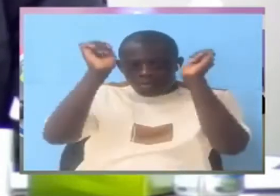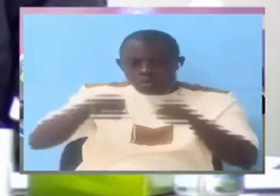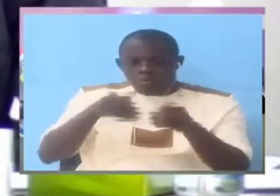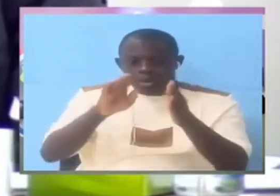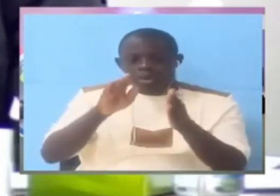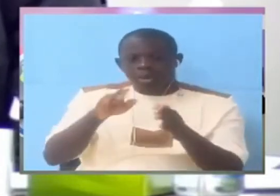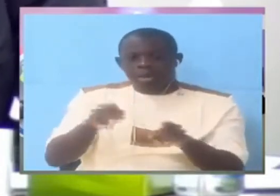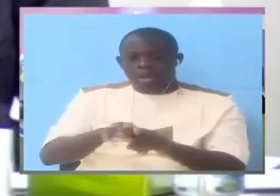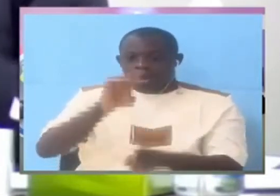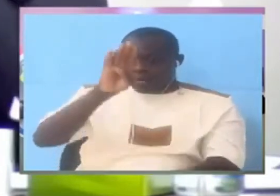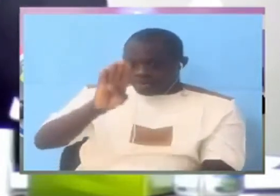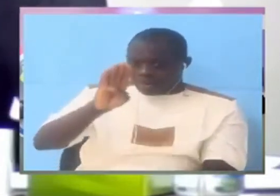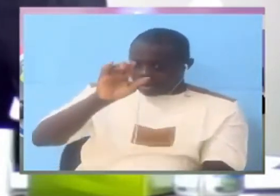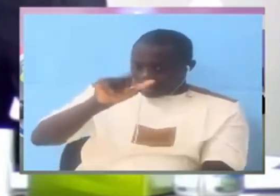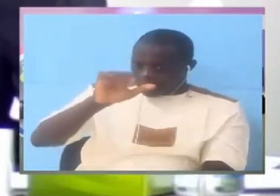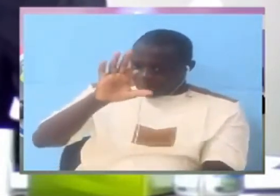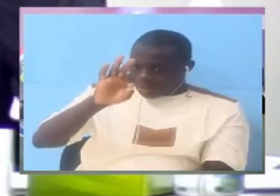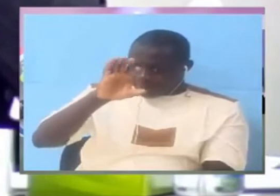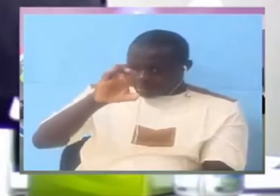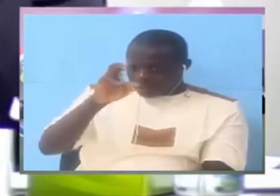for Batshamba Jala to guess